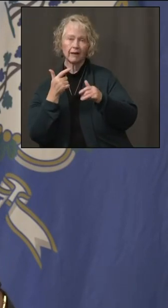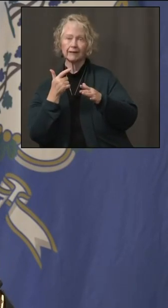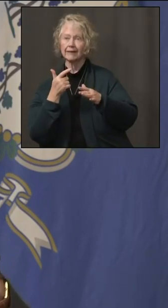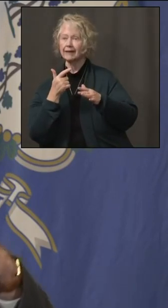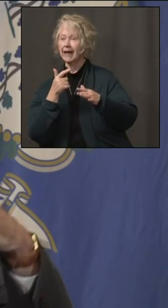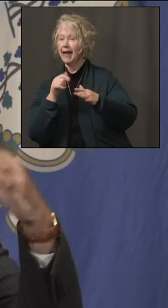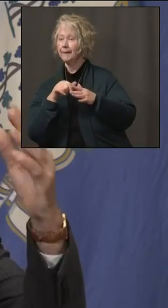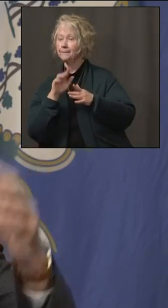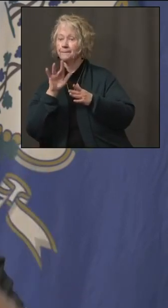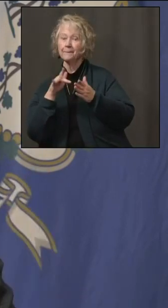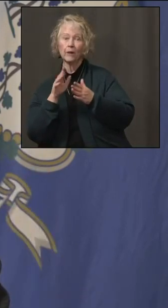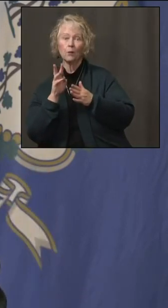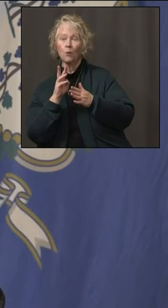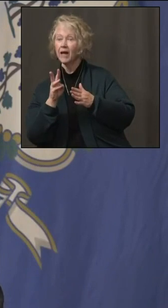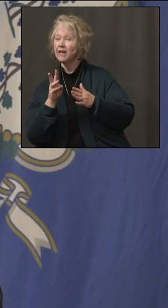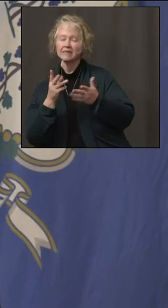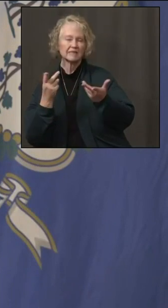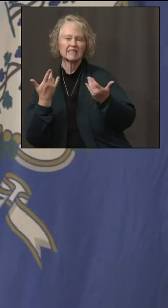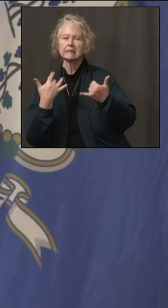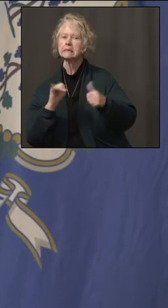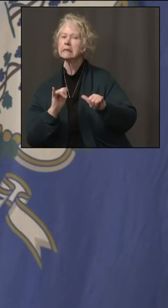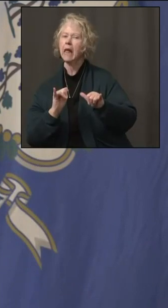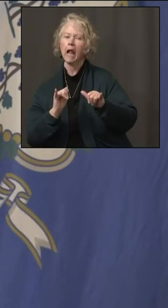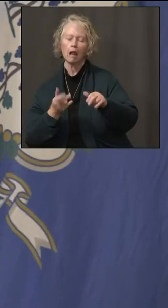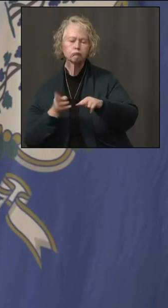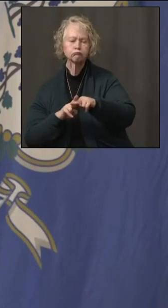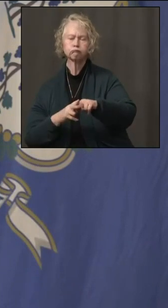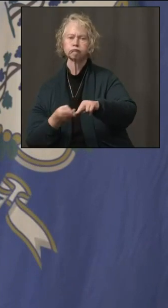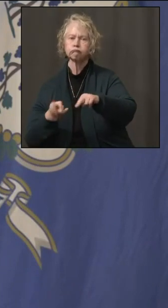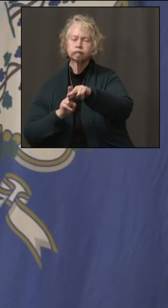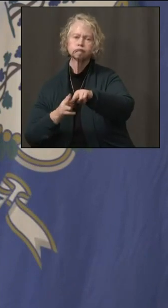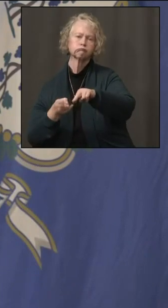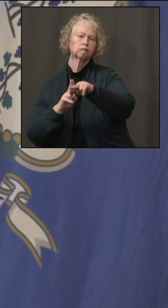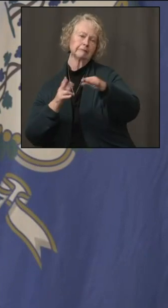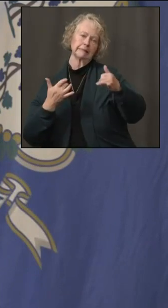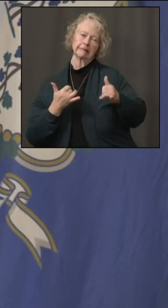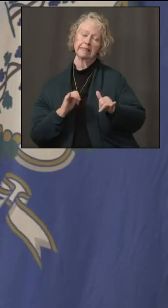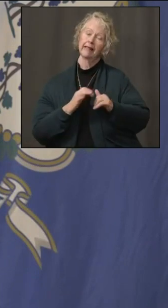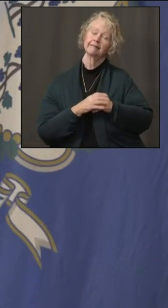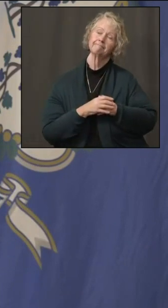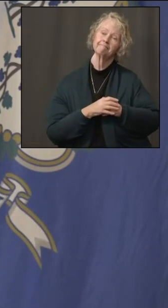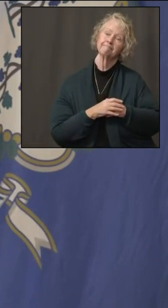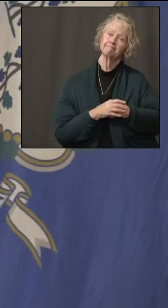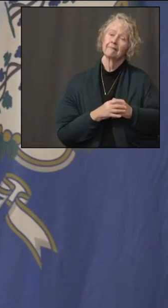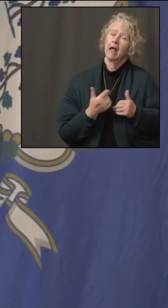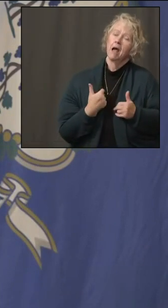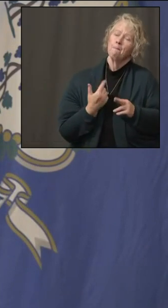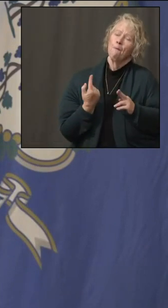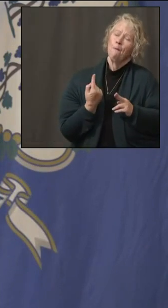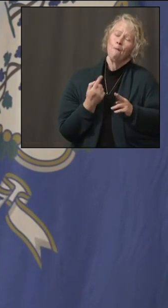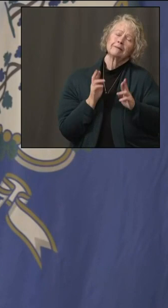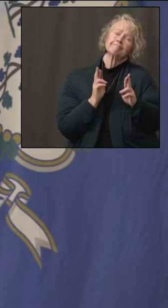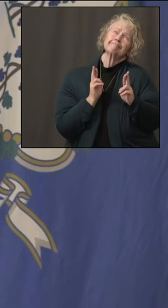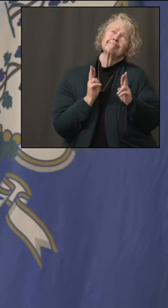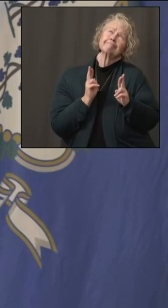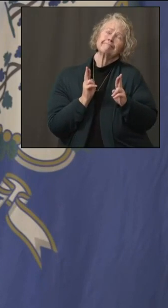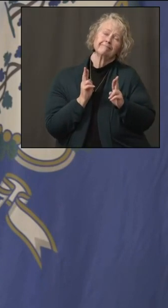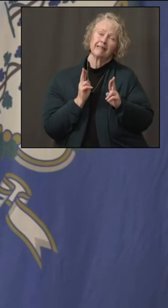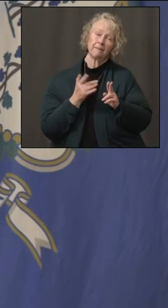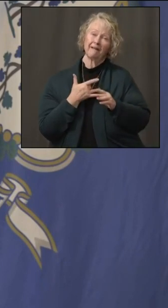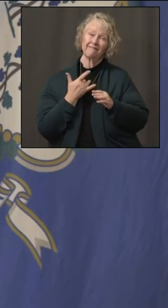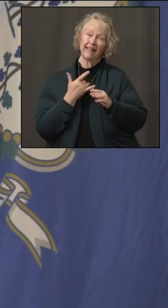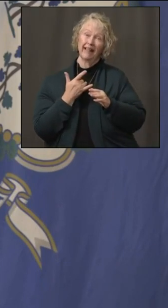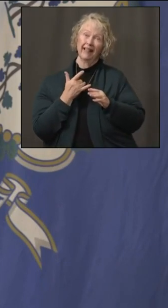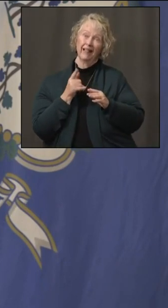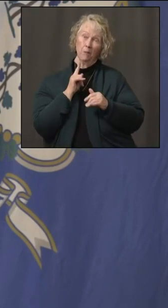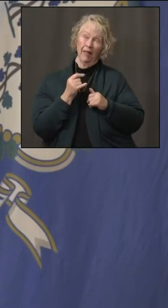Midwest, and it did continue to climb. So, look, I'm always looking for a light at the end of the tunnel, but it's a little further off.